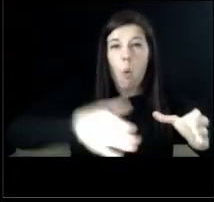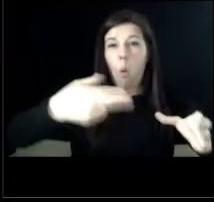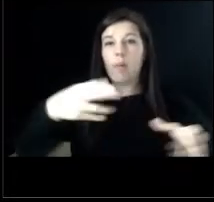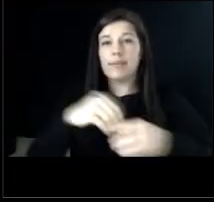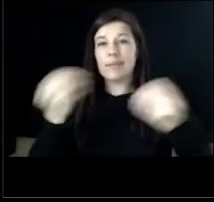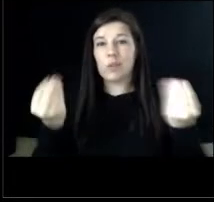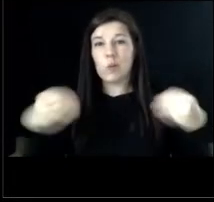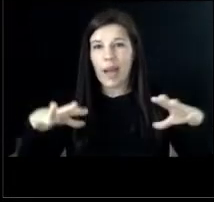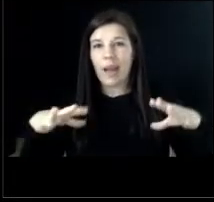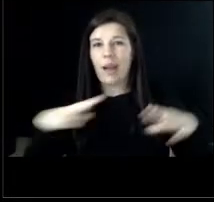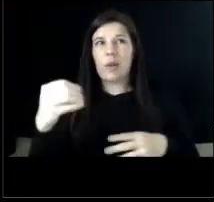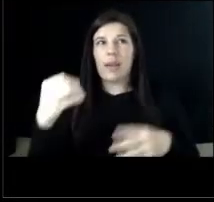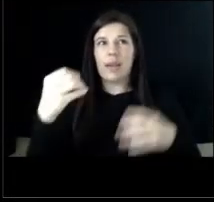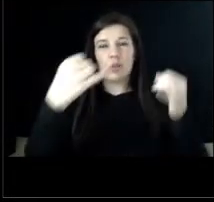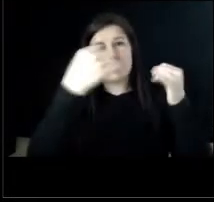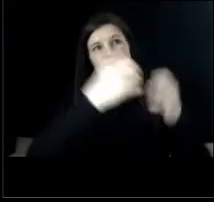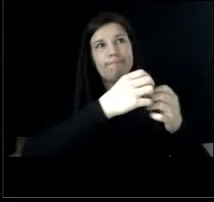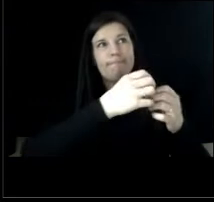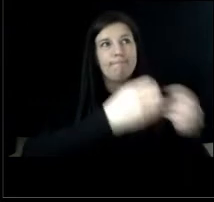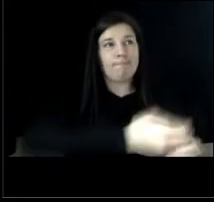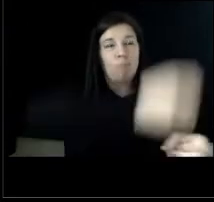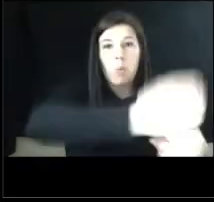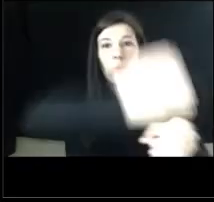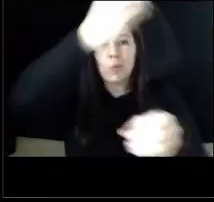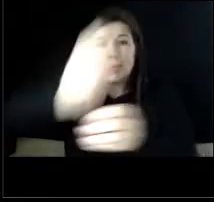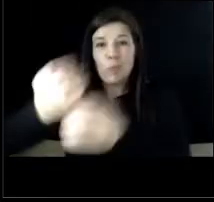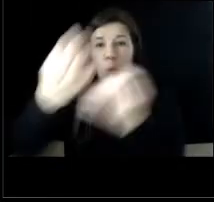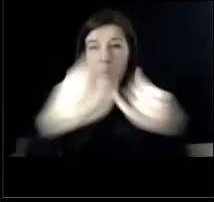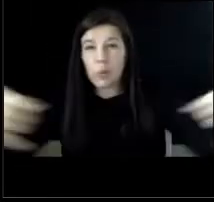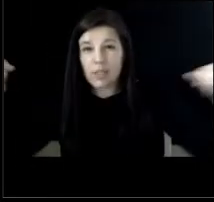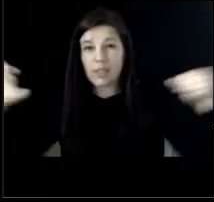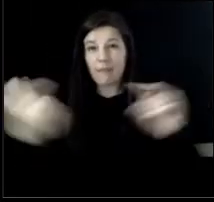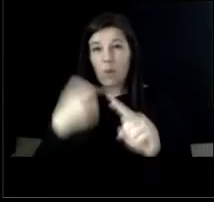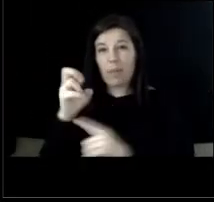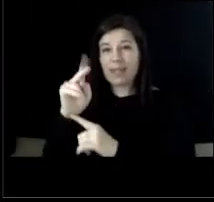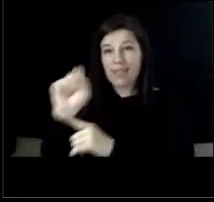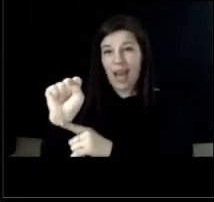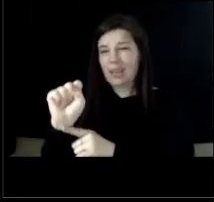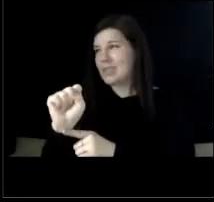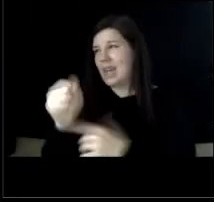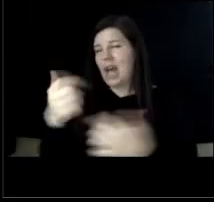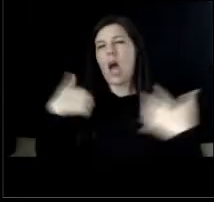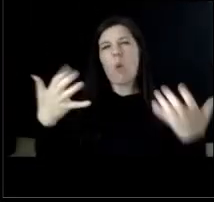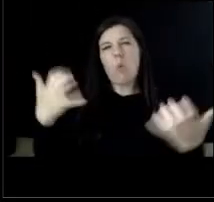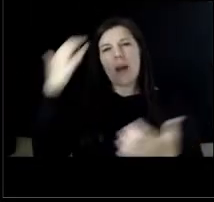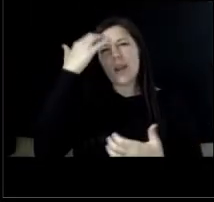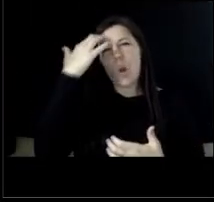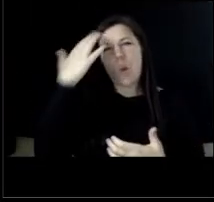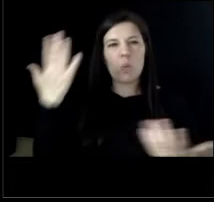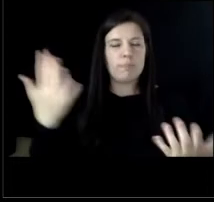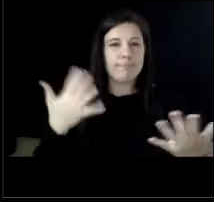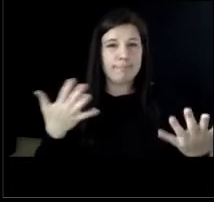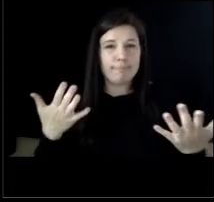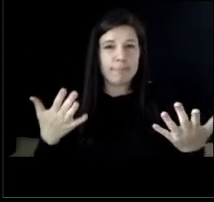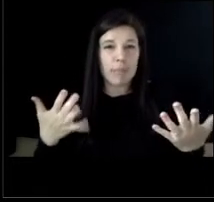of the docks and i just am looking for an update on um where we are in that um the update the renovation process